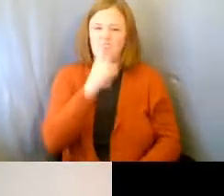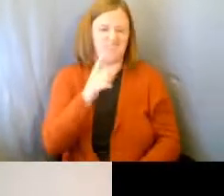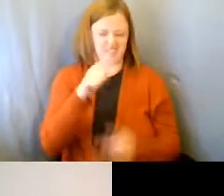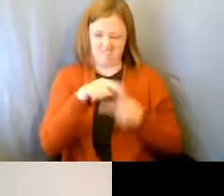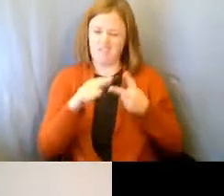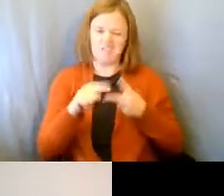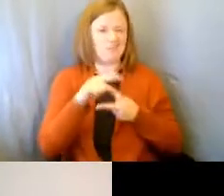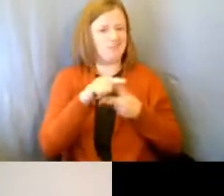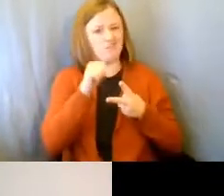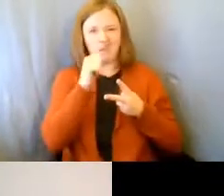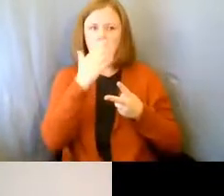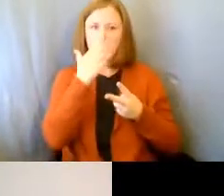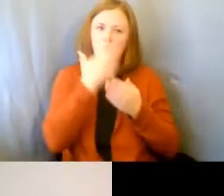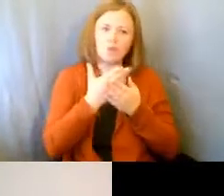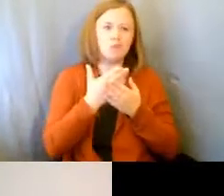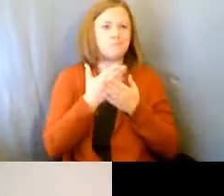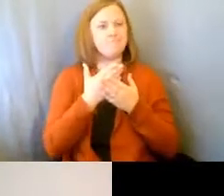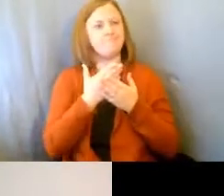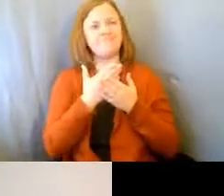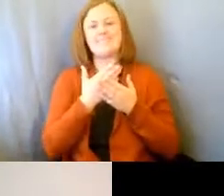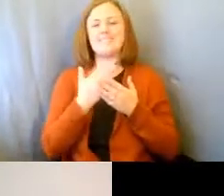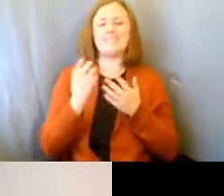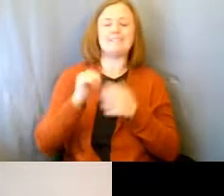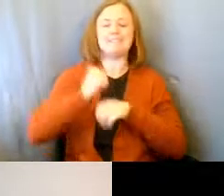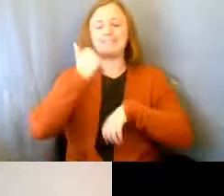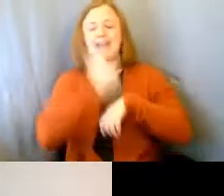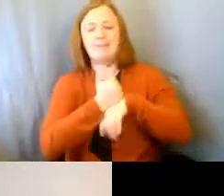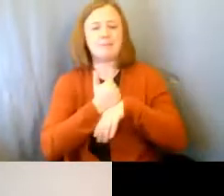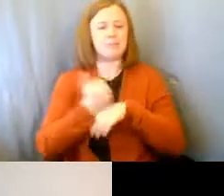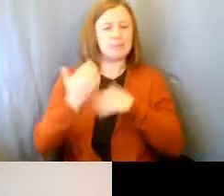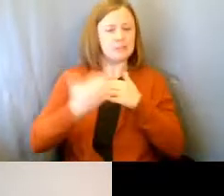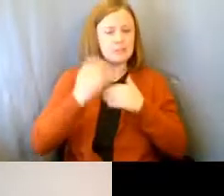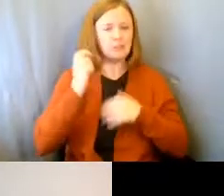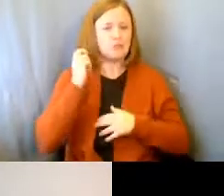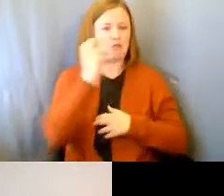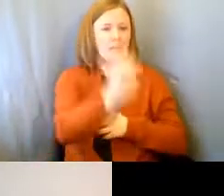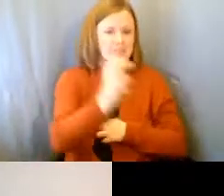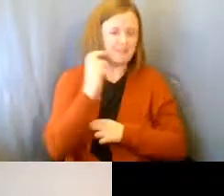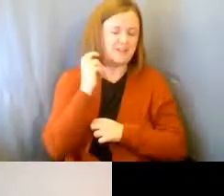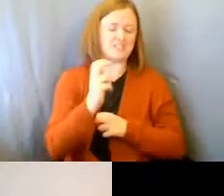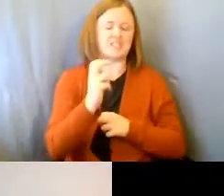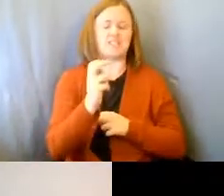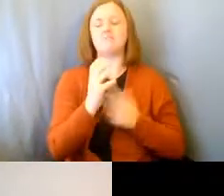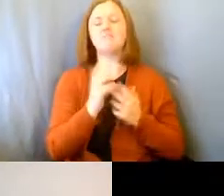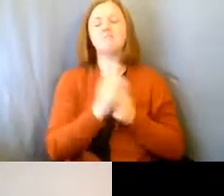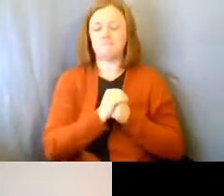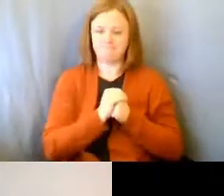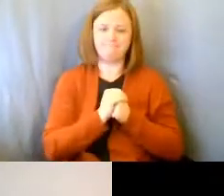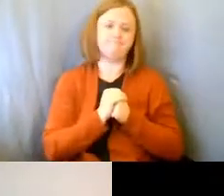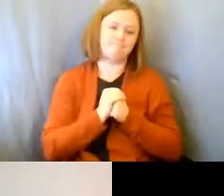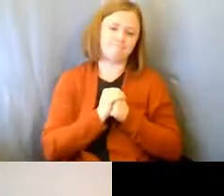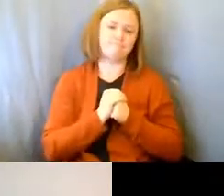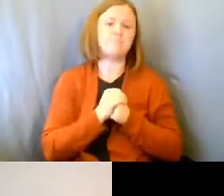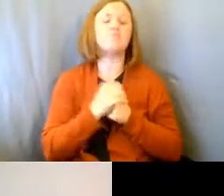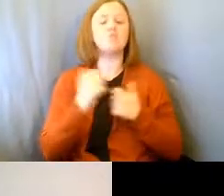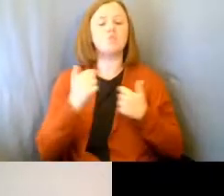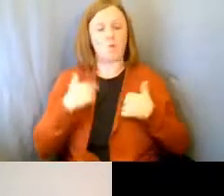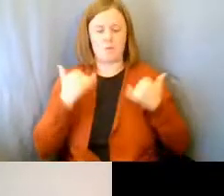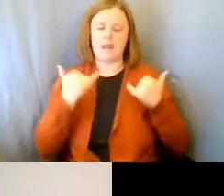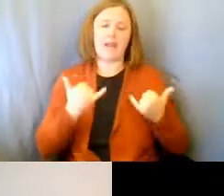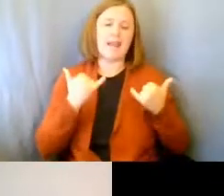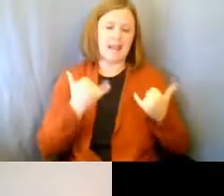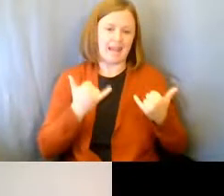really provided a well-established transportation system for them. We now,